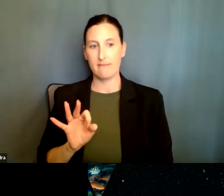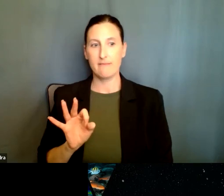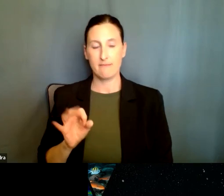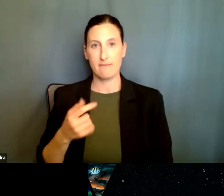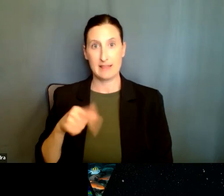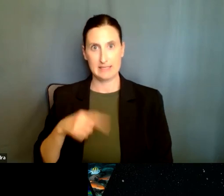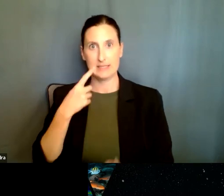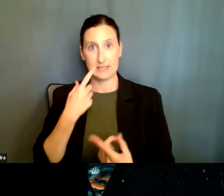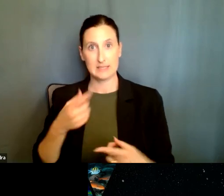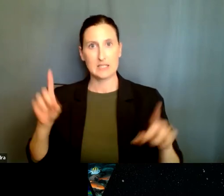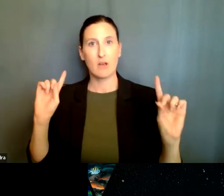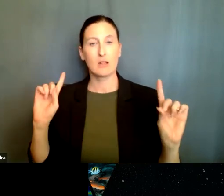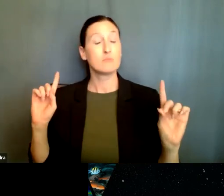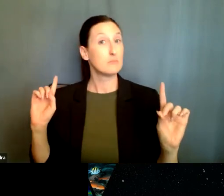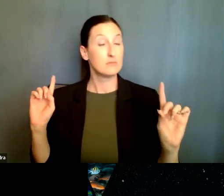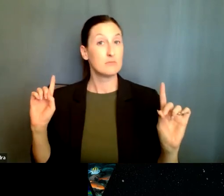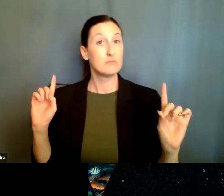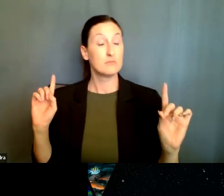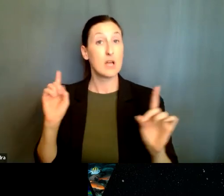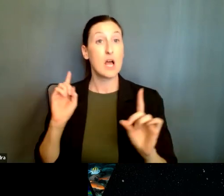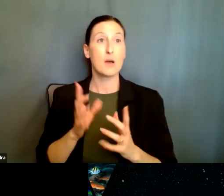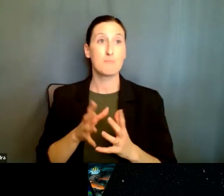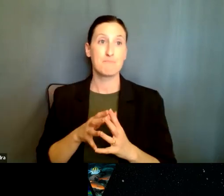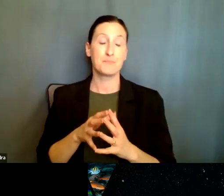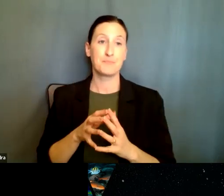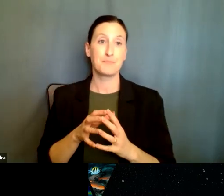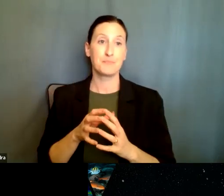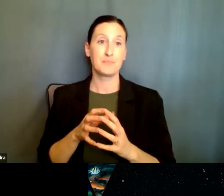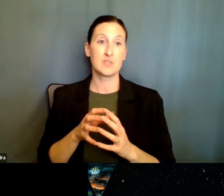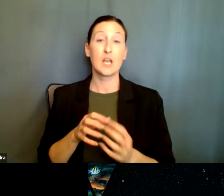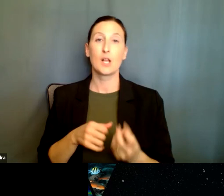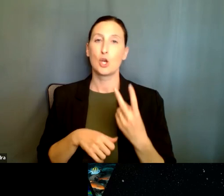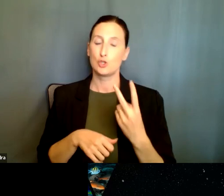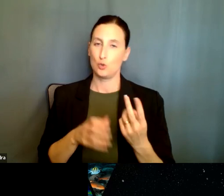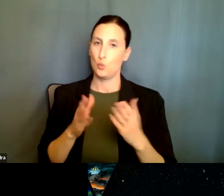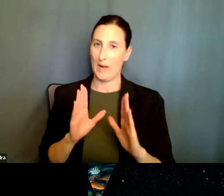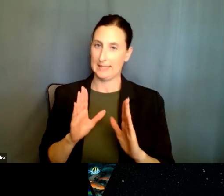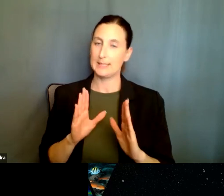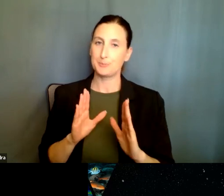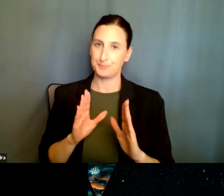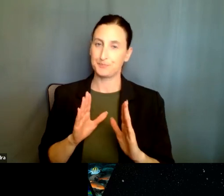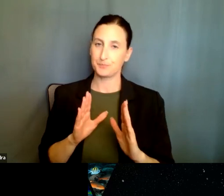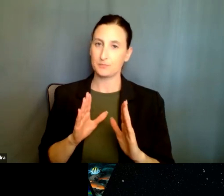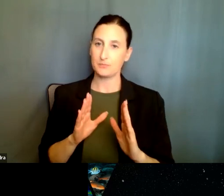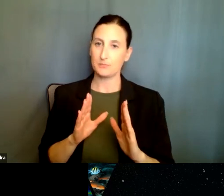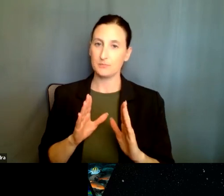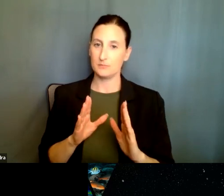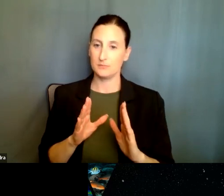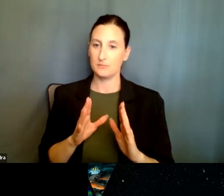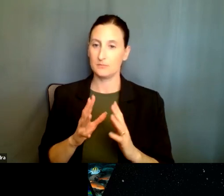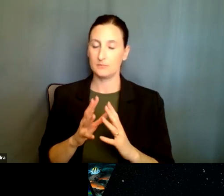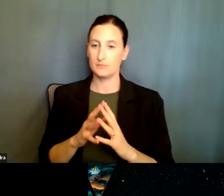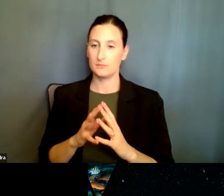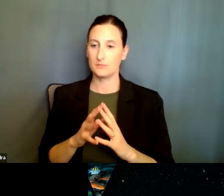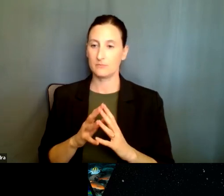is successful. Um, and in particular, there are two ways to go about the research. One is to say, Oh, uh,